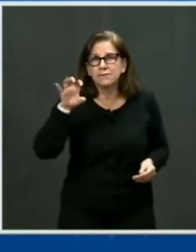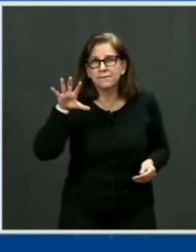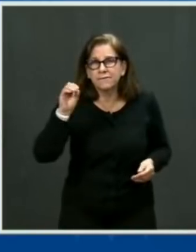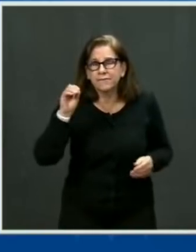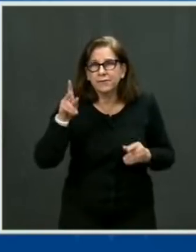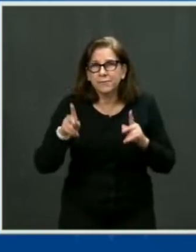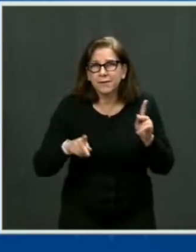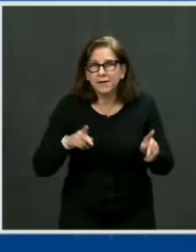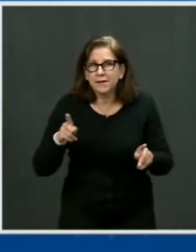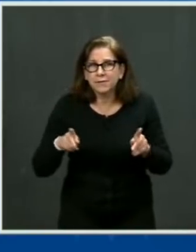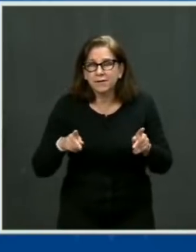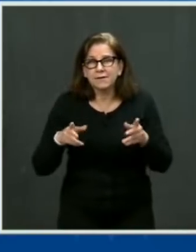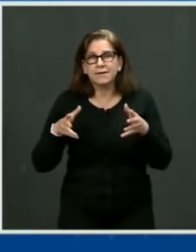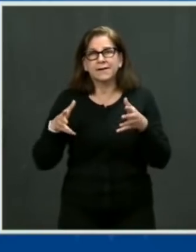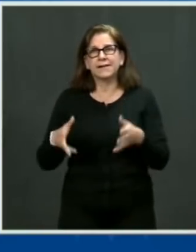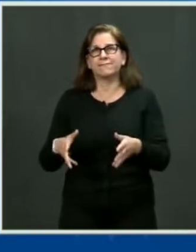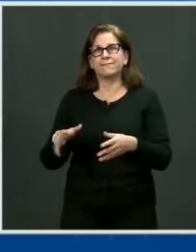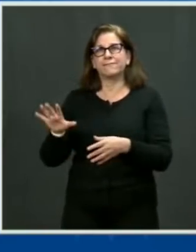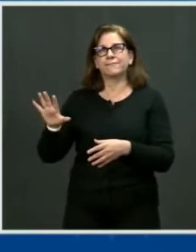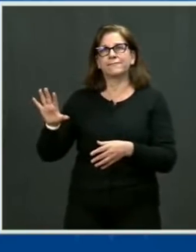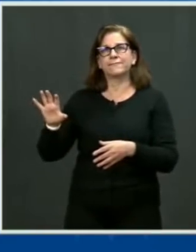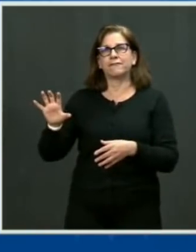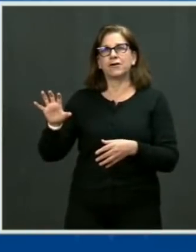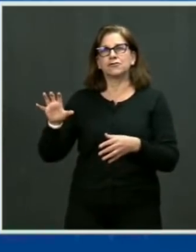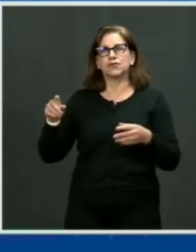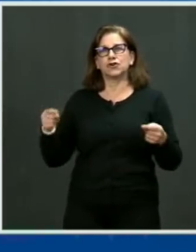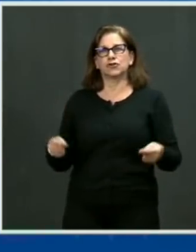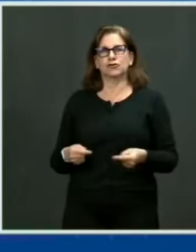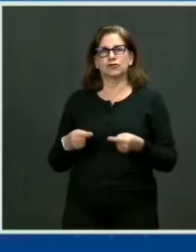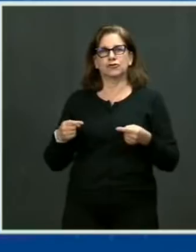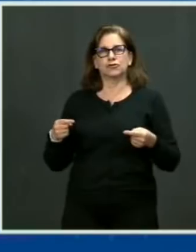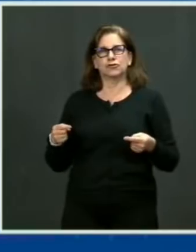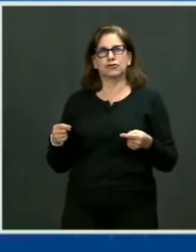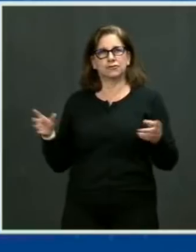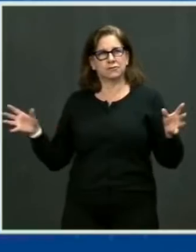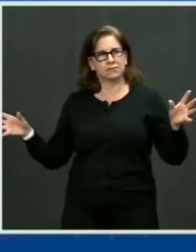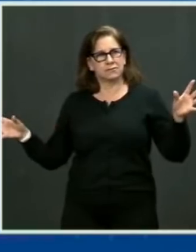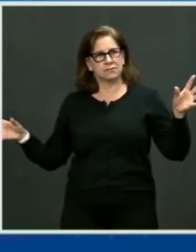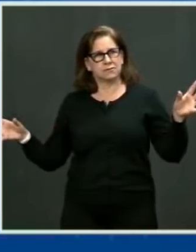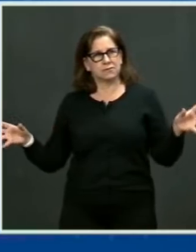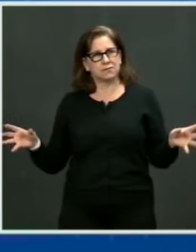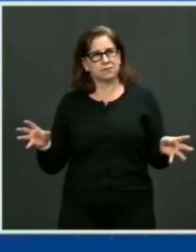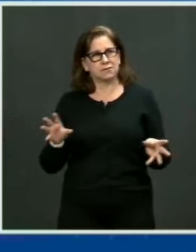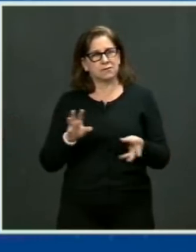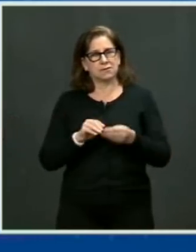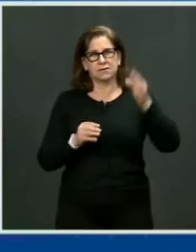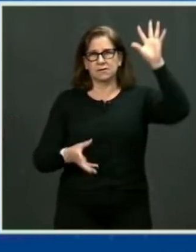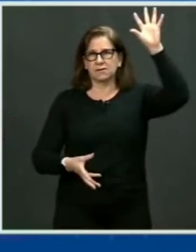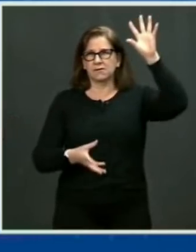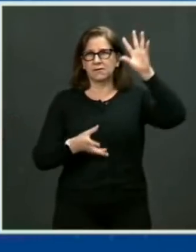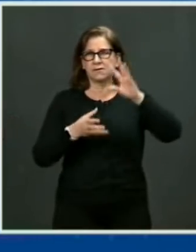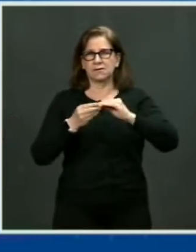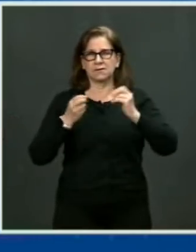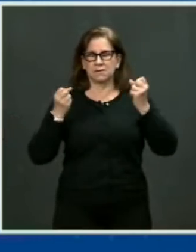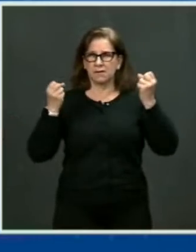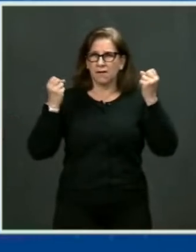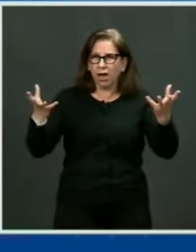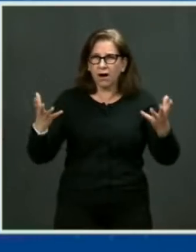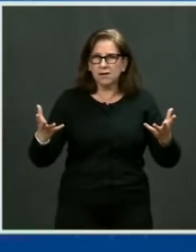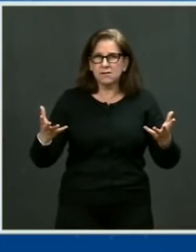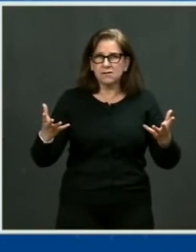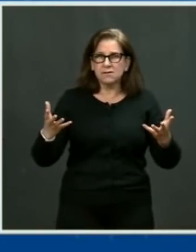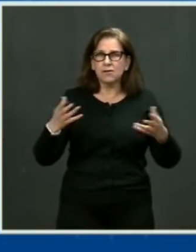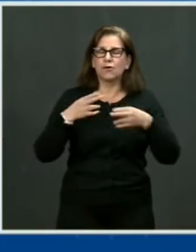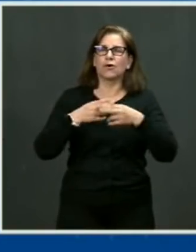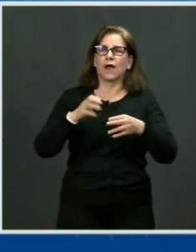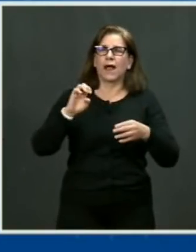500 injured. This is an epidemic, for God's sake. And it has to stop. So I'm